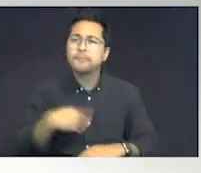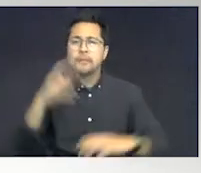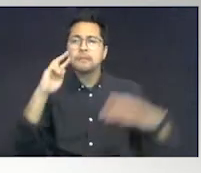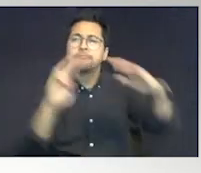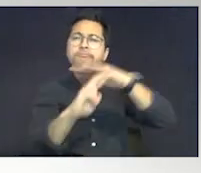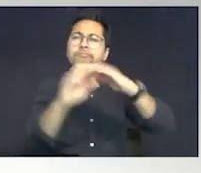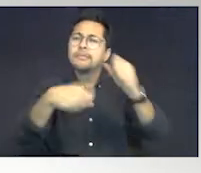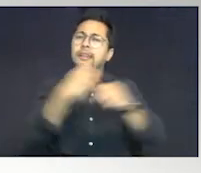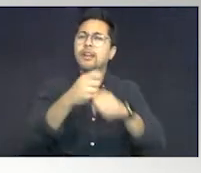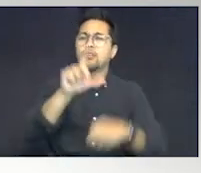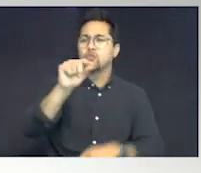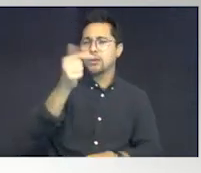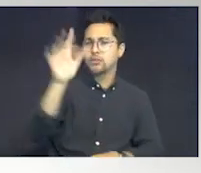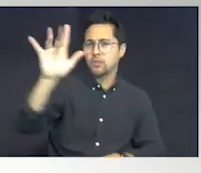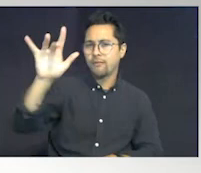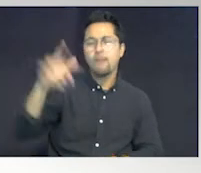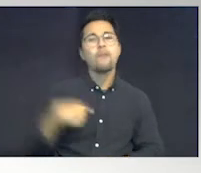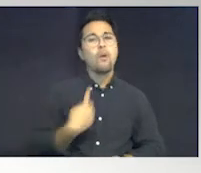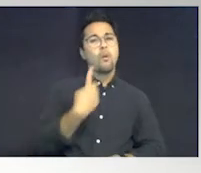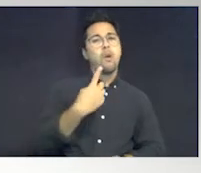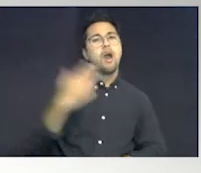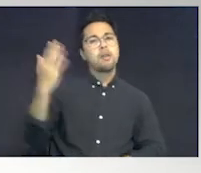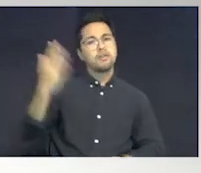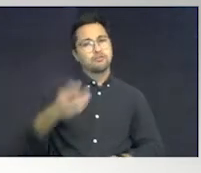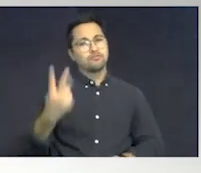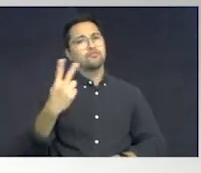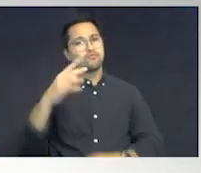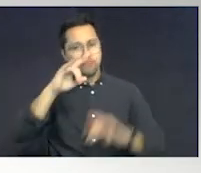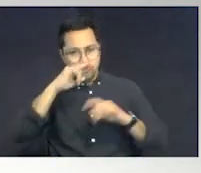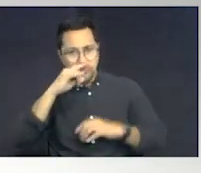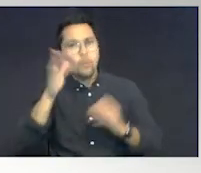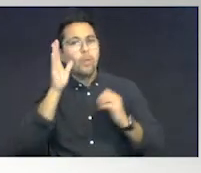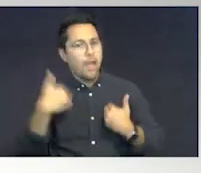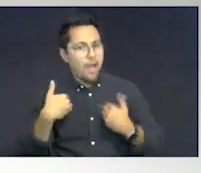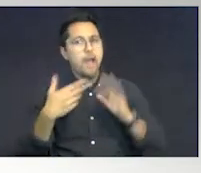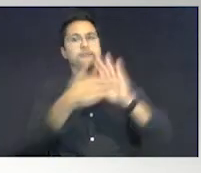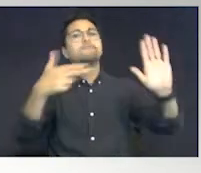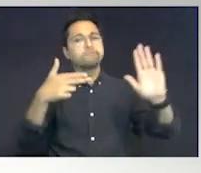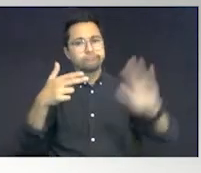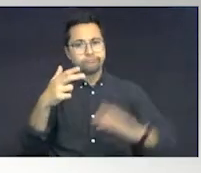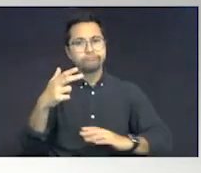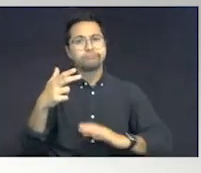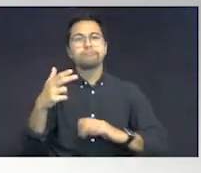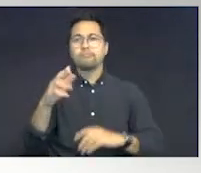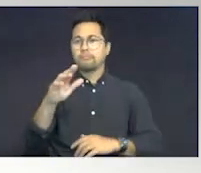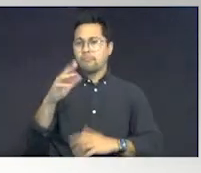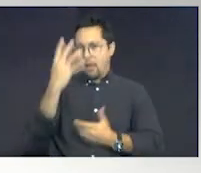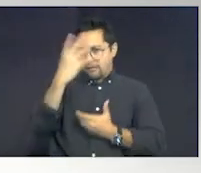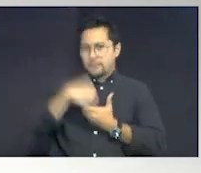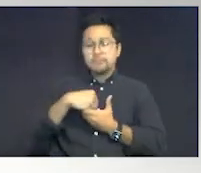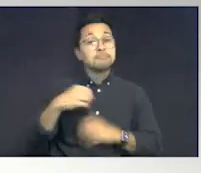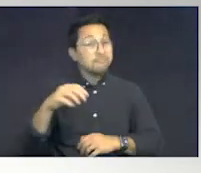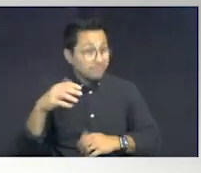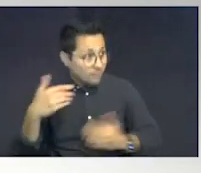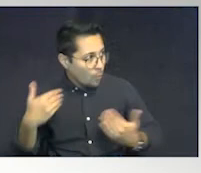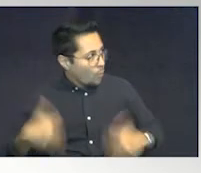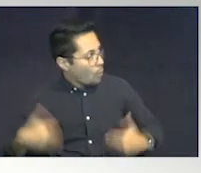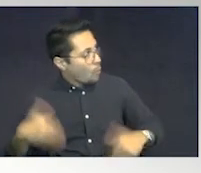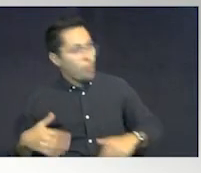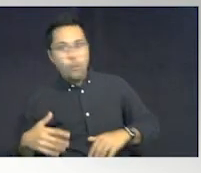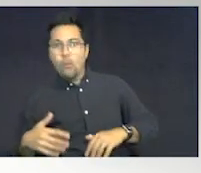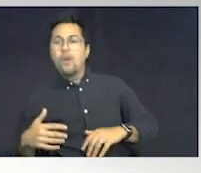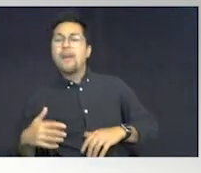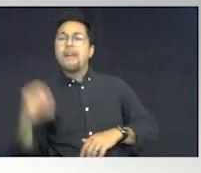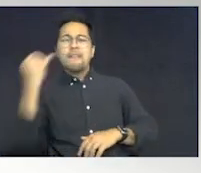year 2025 that we'll be in one in two children being diagnosed with autism. When I tell every one of my